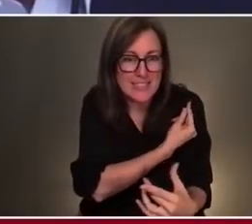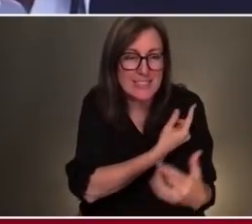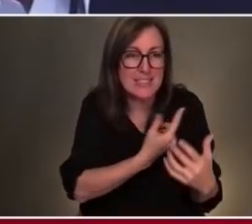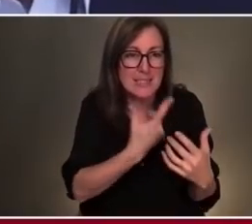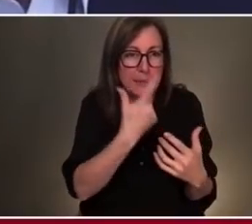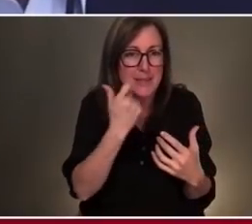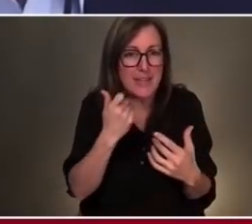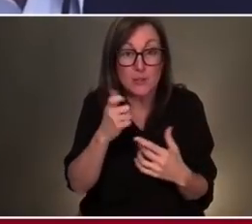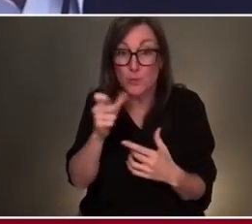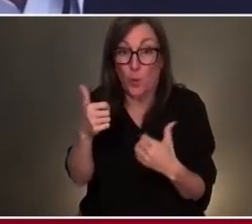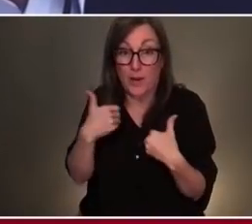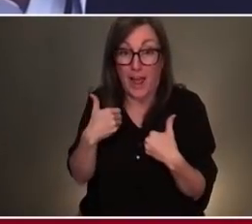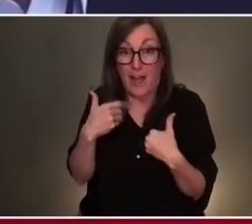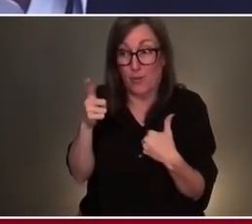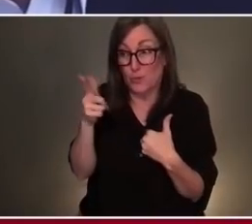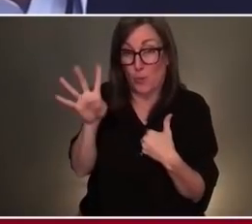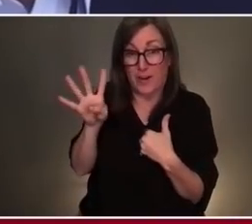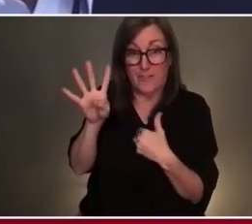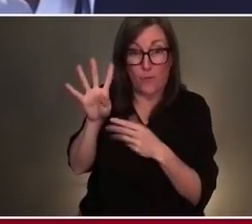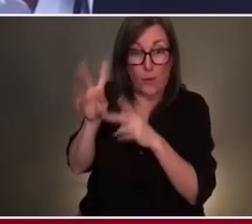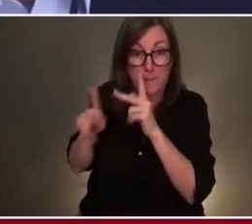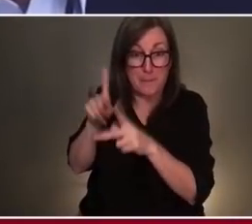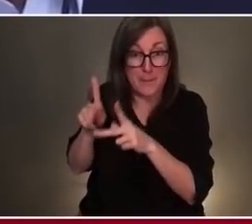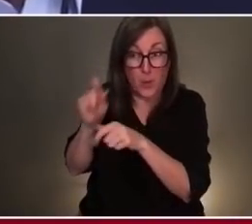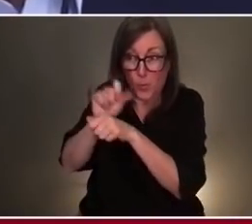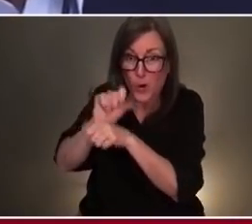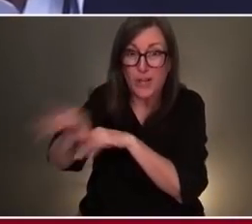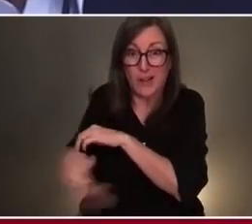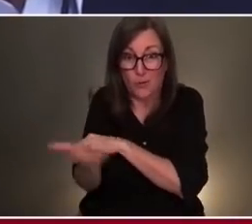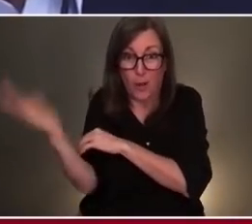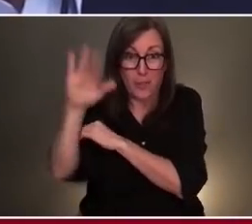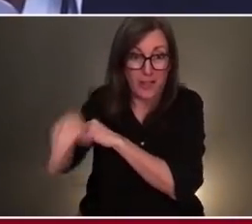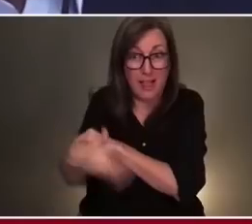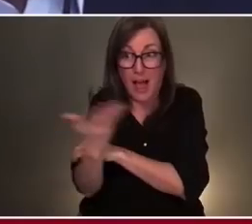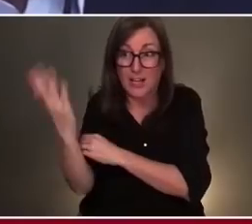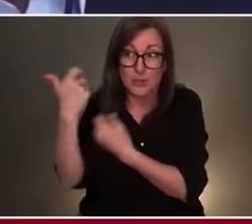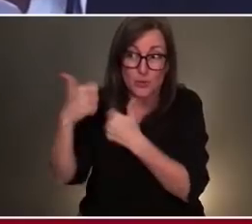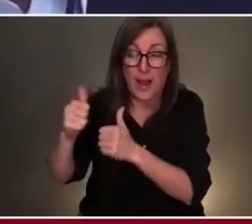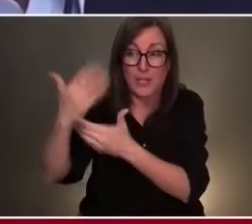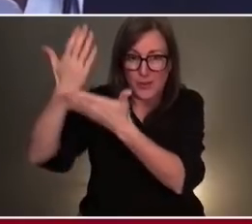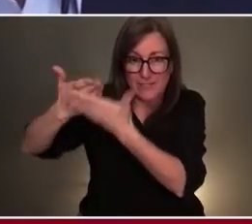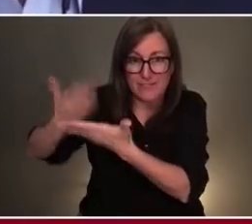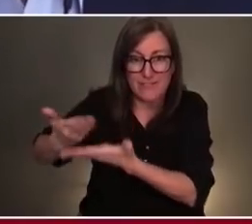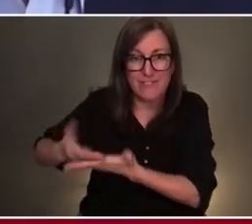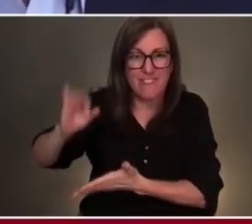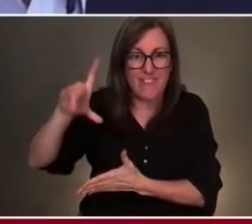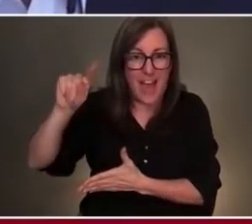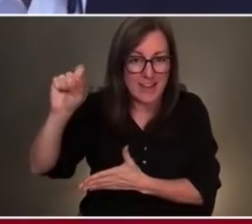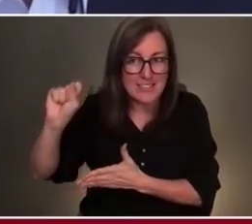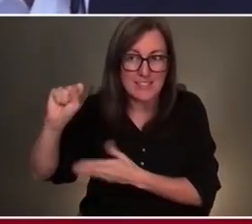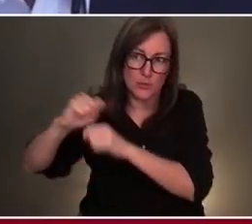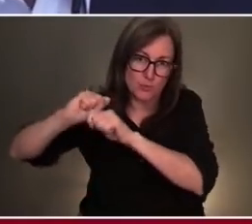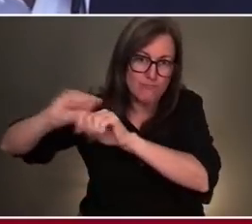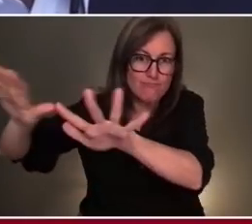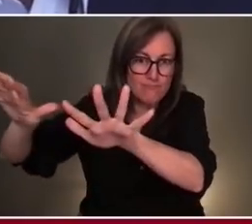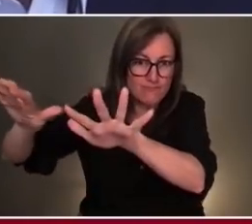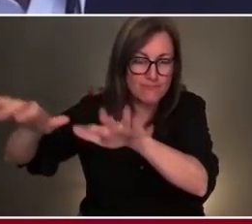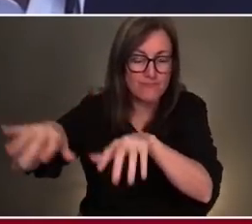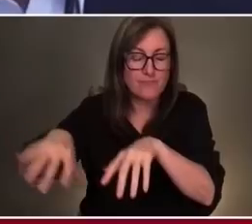24 people who are working around the clock and getting facts out and getting facts out in a practical way like you just did today.